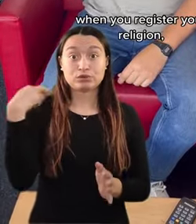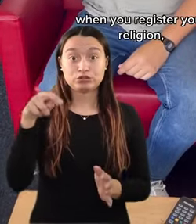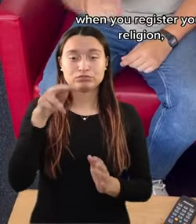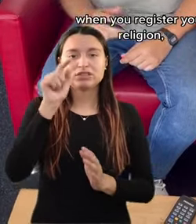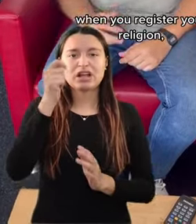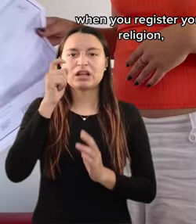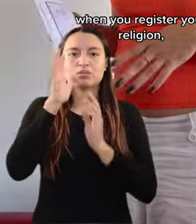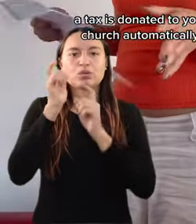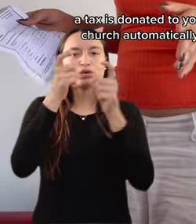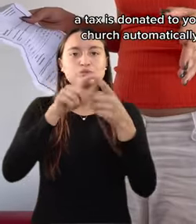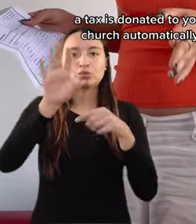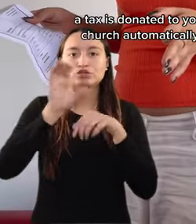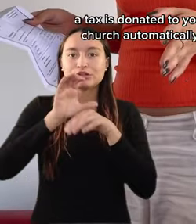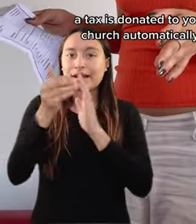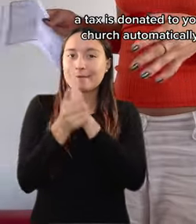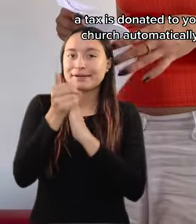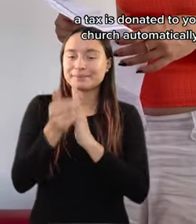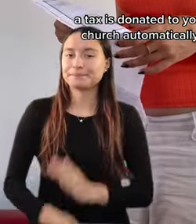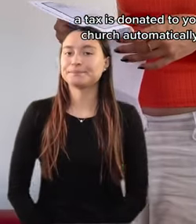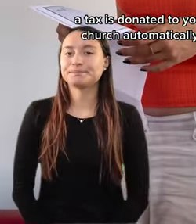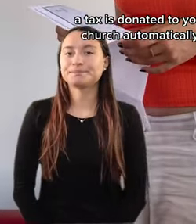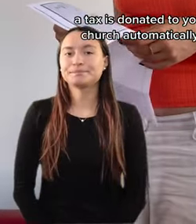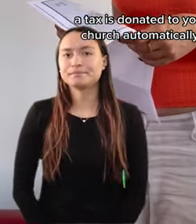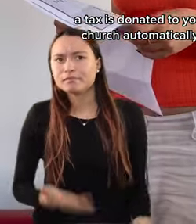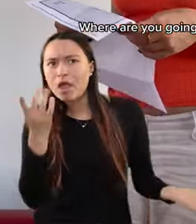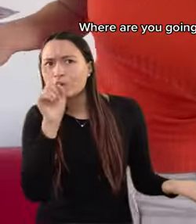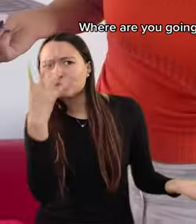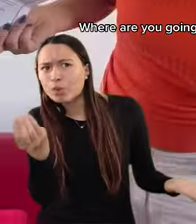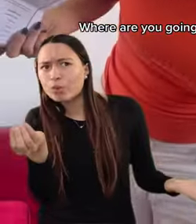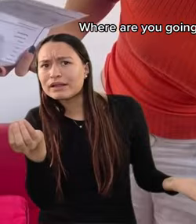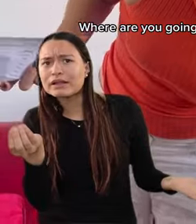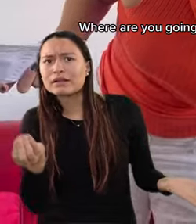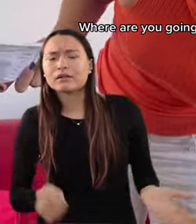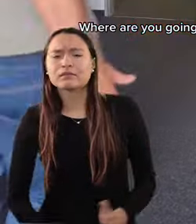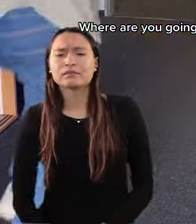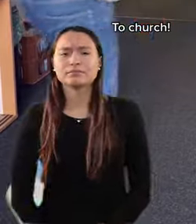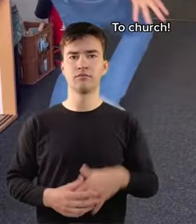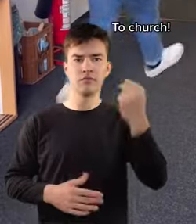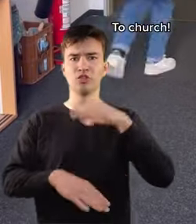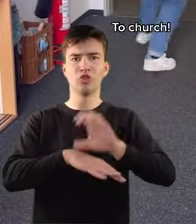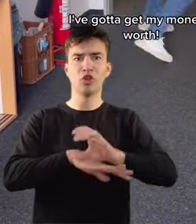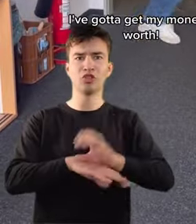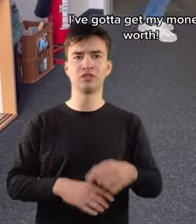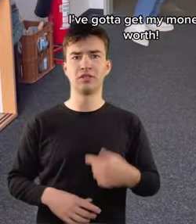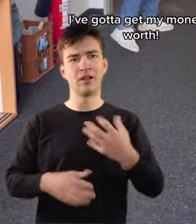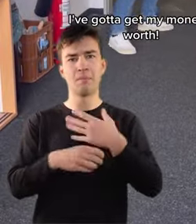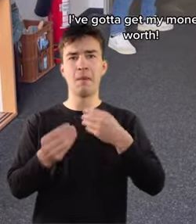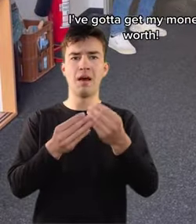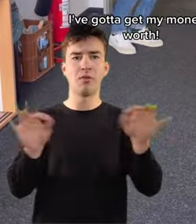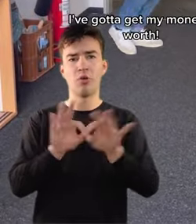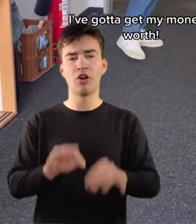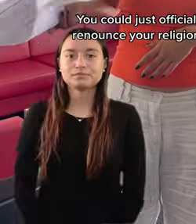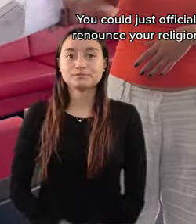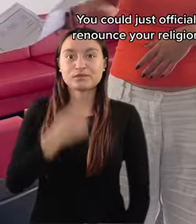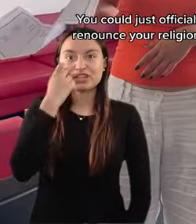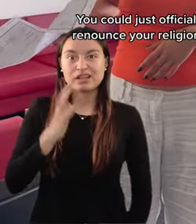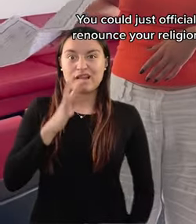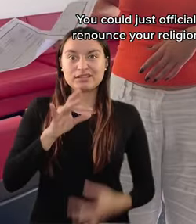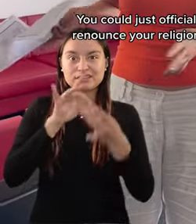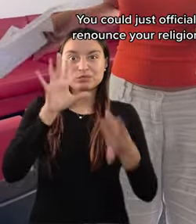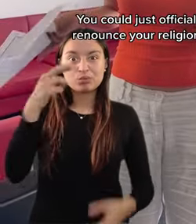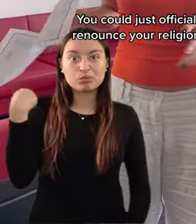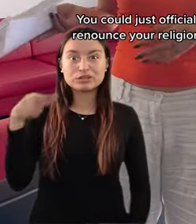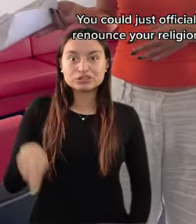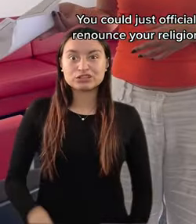when you register your religion, a tax is donated to your church automatically. Where are you going? To church! I've got to get my money's worth! But just